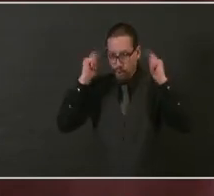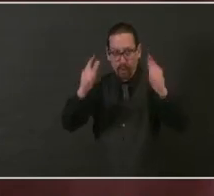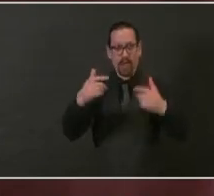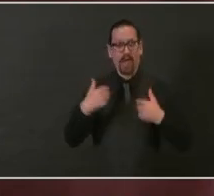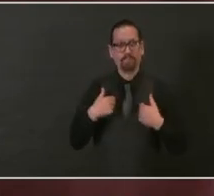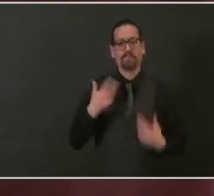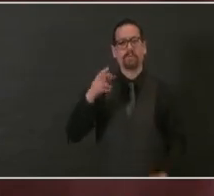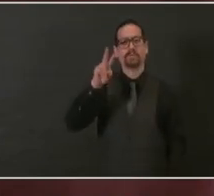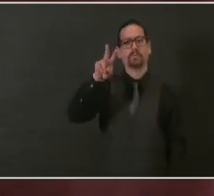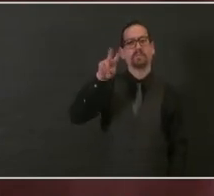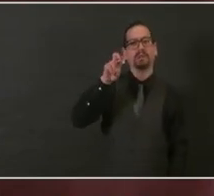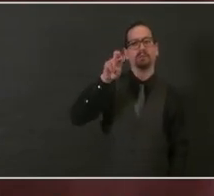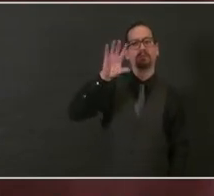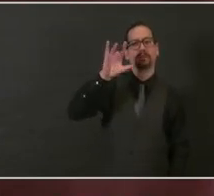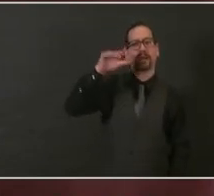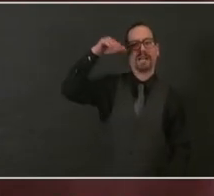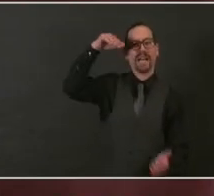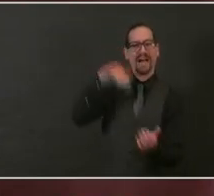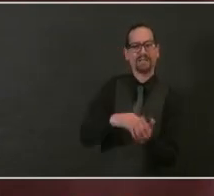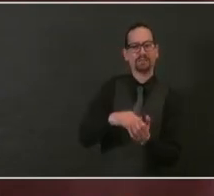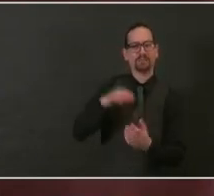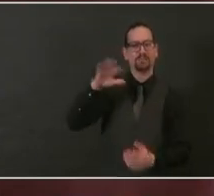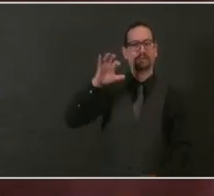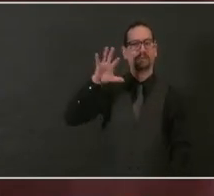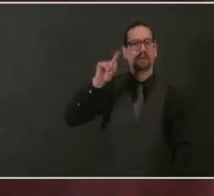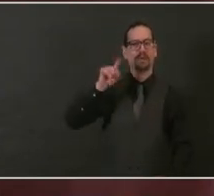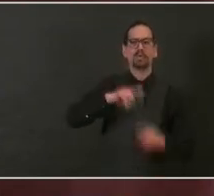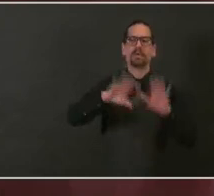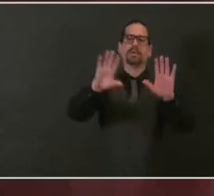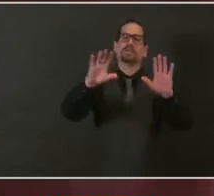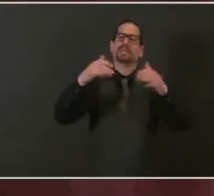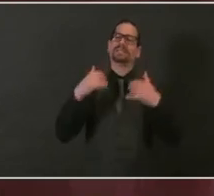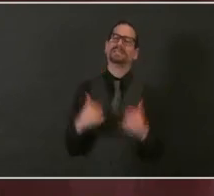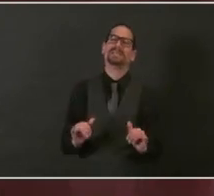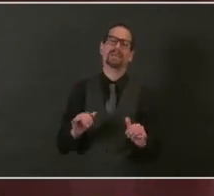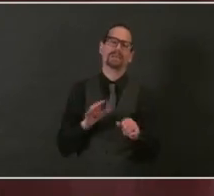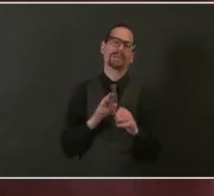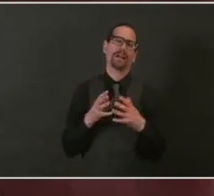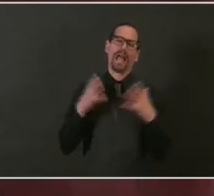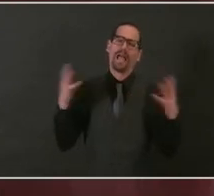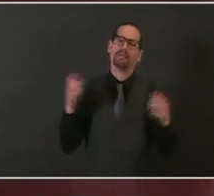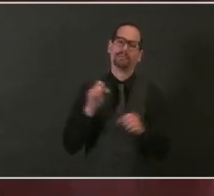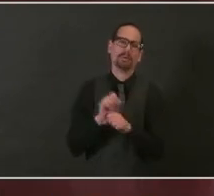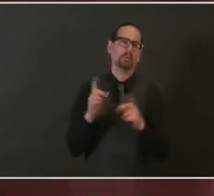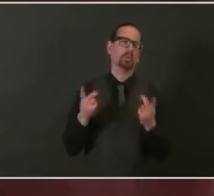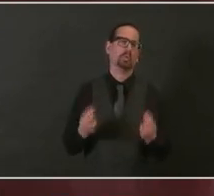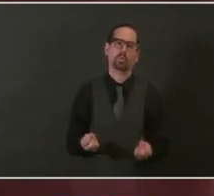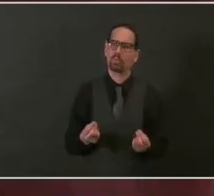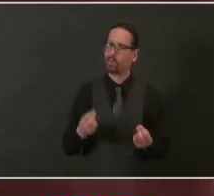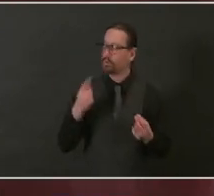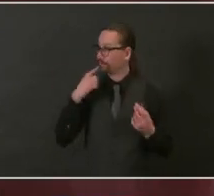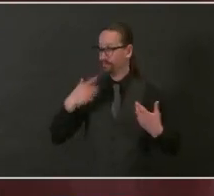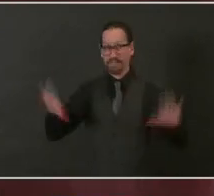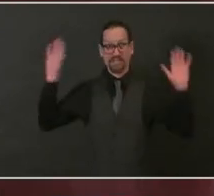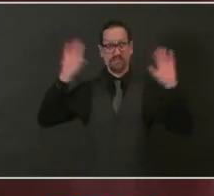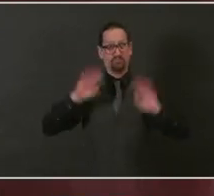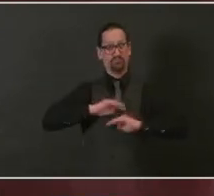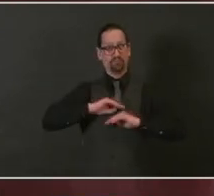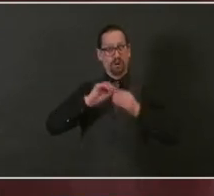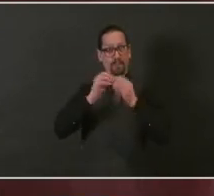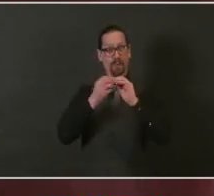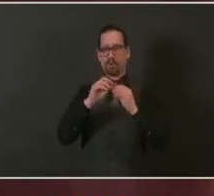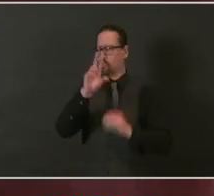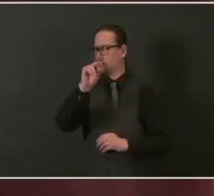work isn't done. We have hundreds of thousands more doses to administer. And we are going to do it